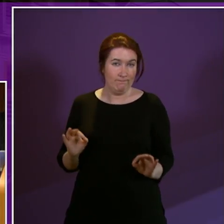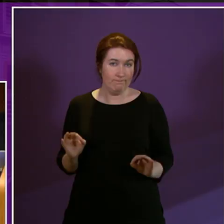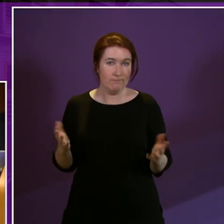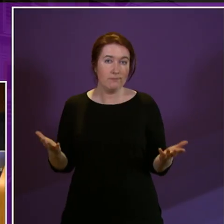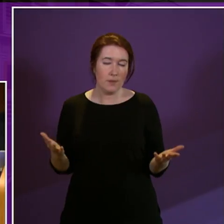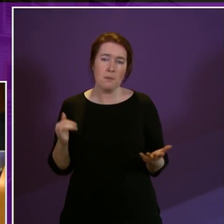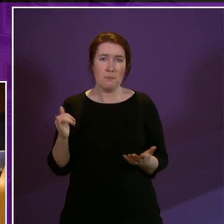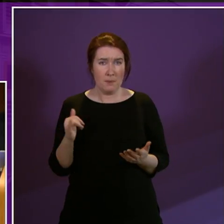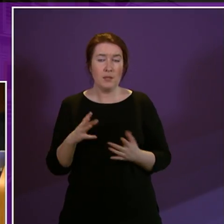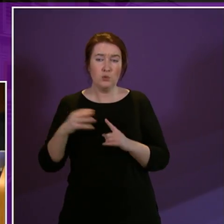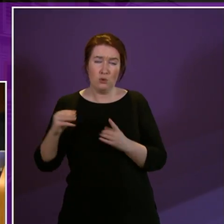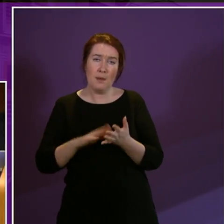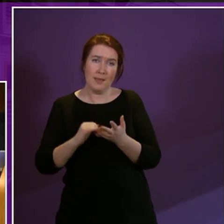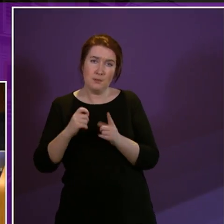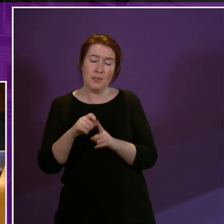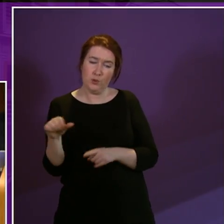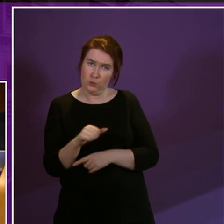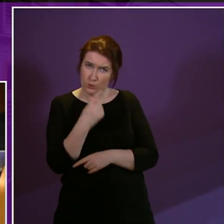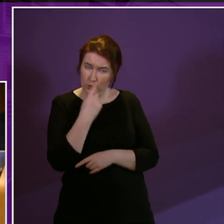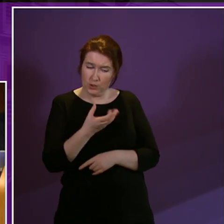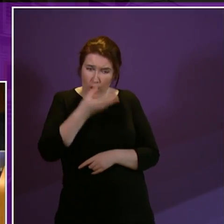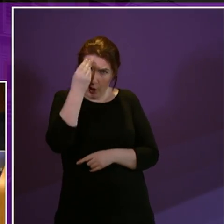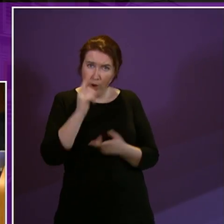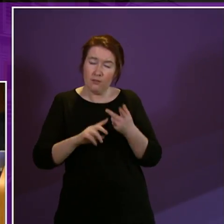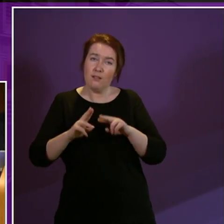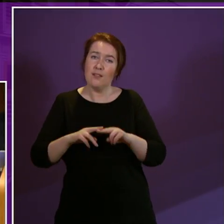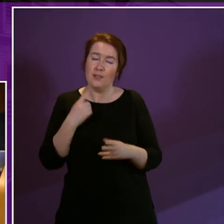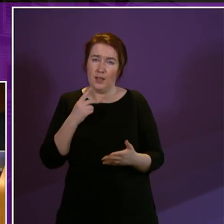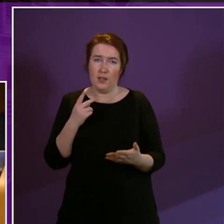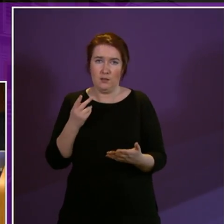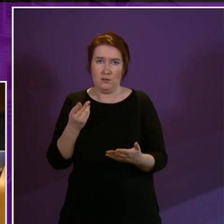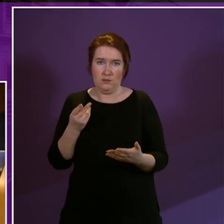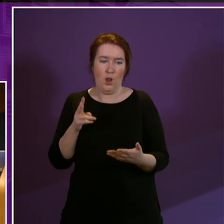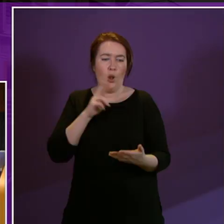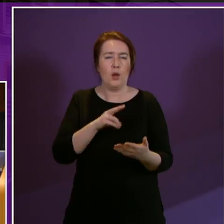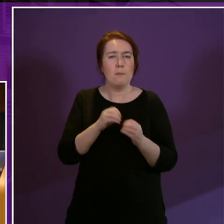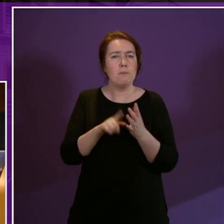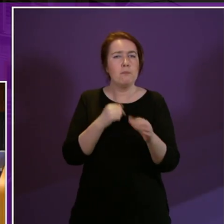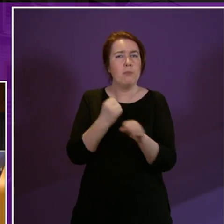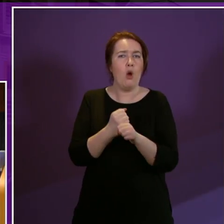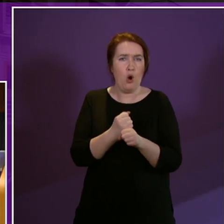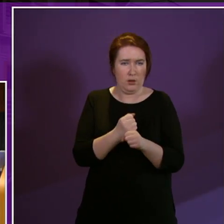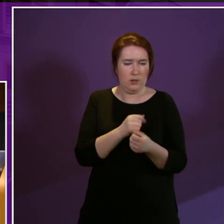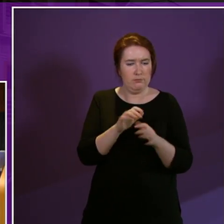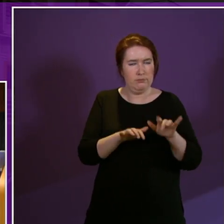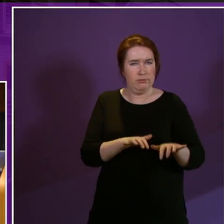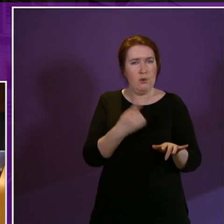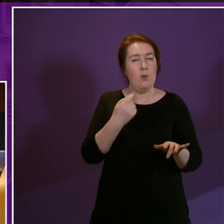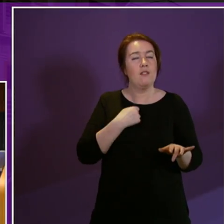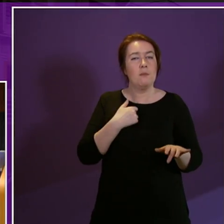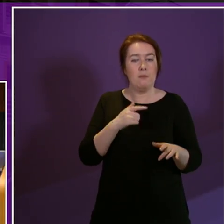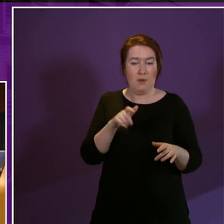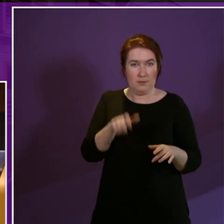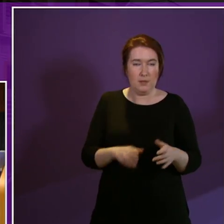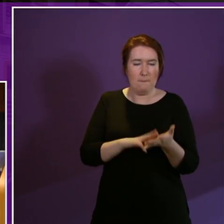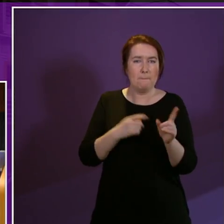they can perhaps learn a little if they turn to a blog run by one of my constituents Mark